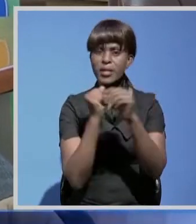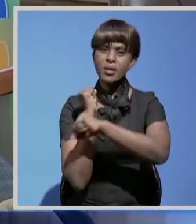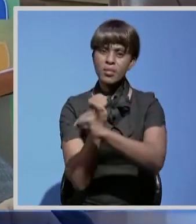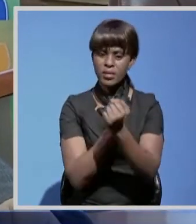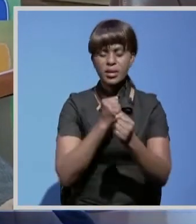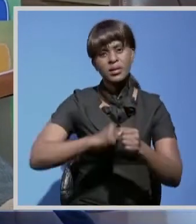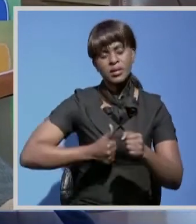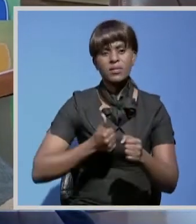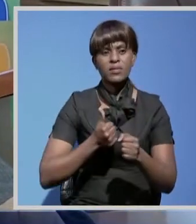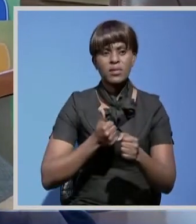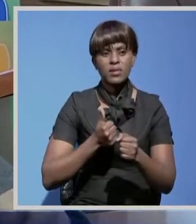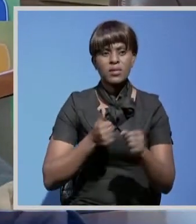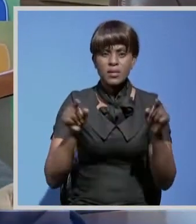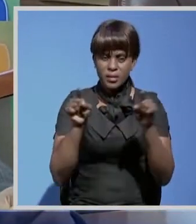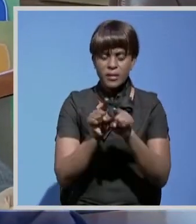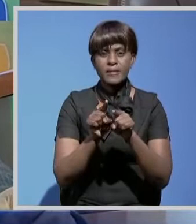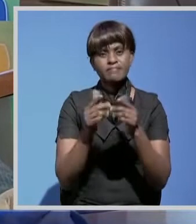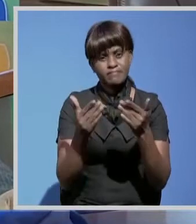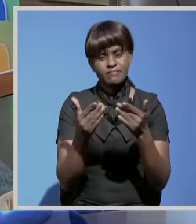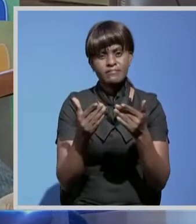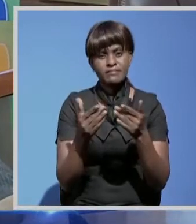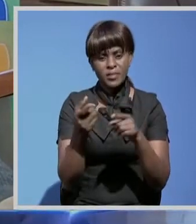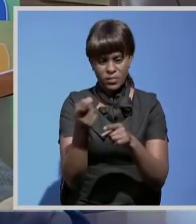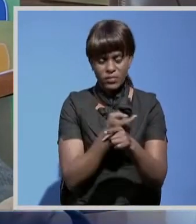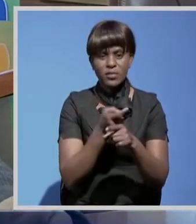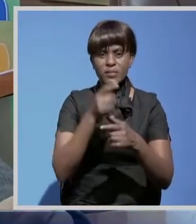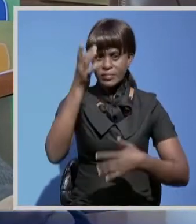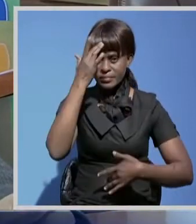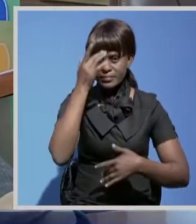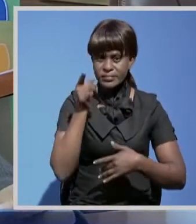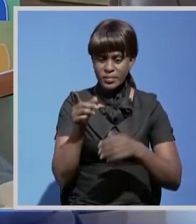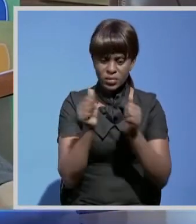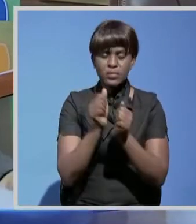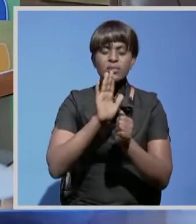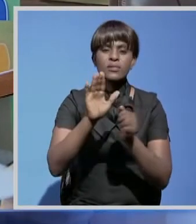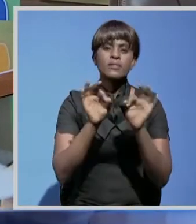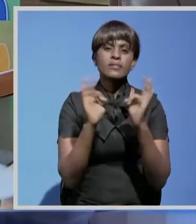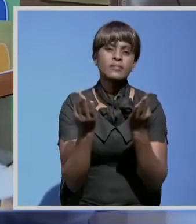themselves from this cage and their families